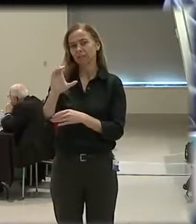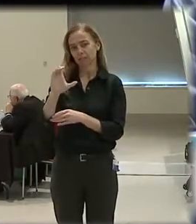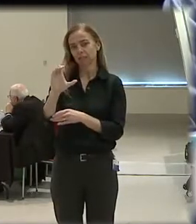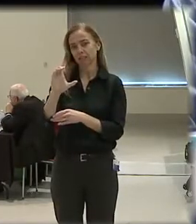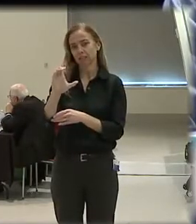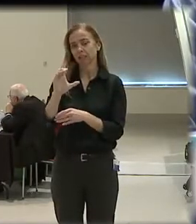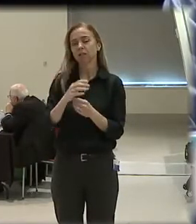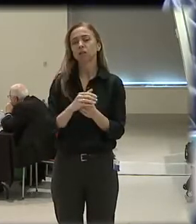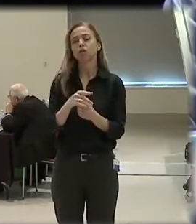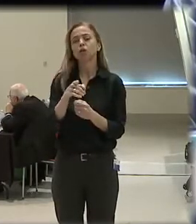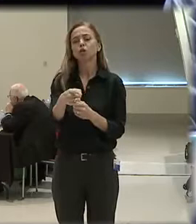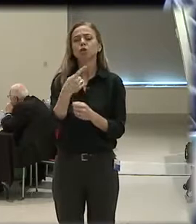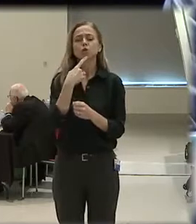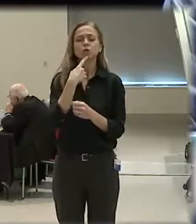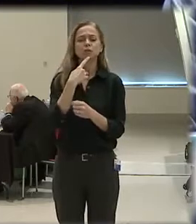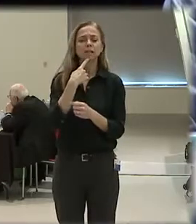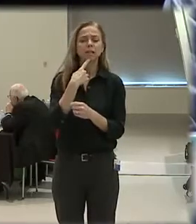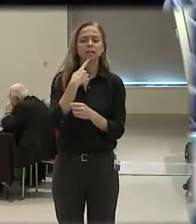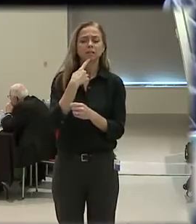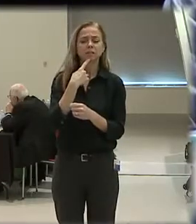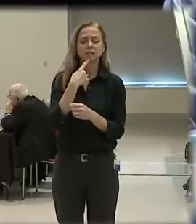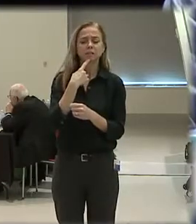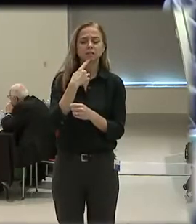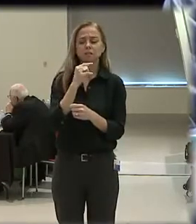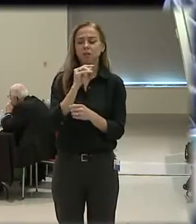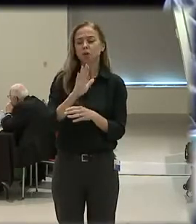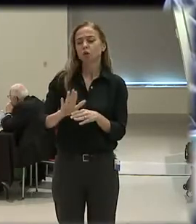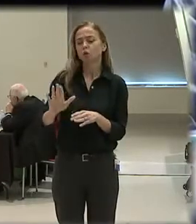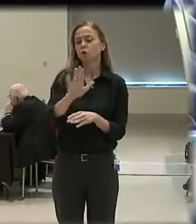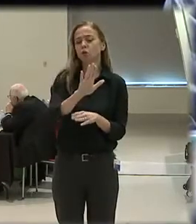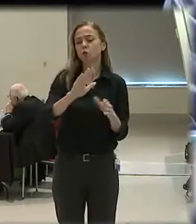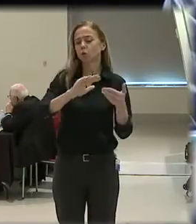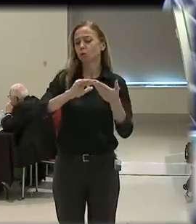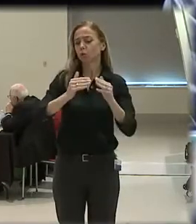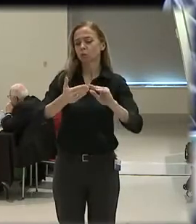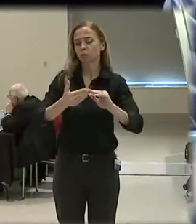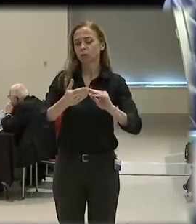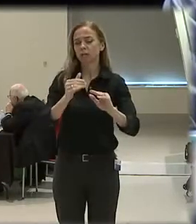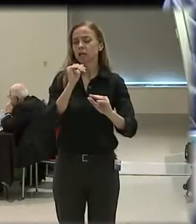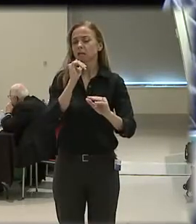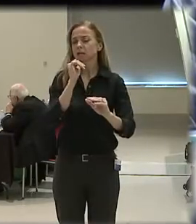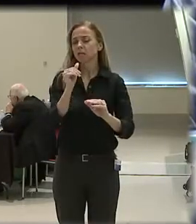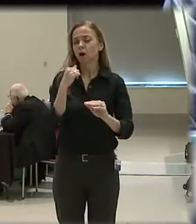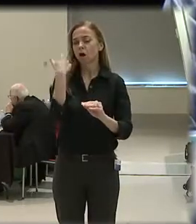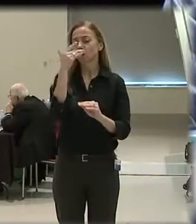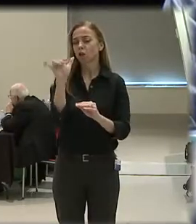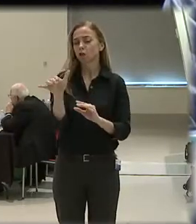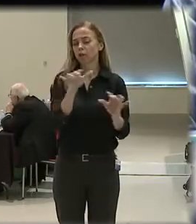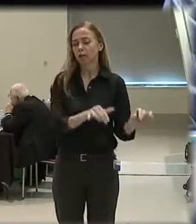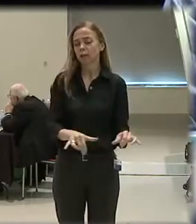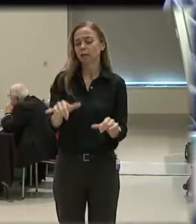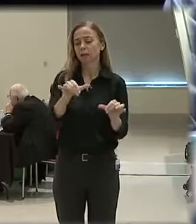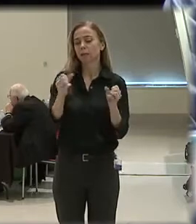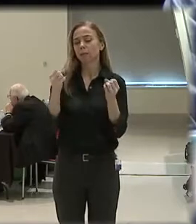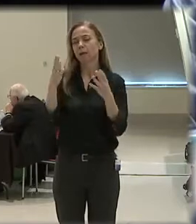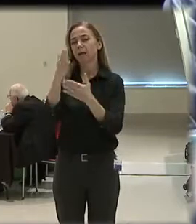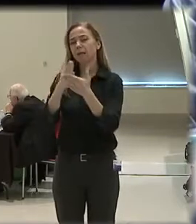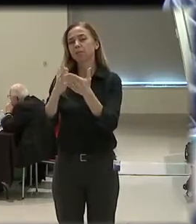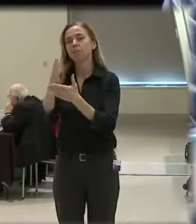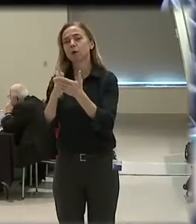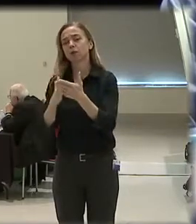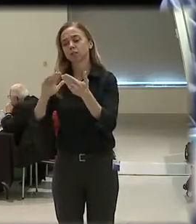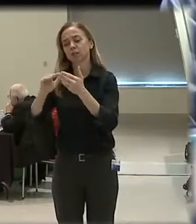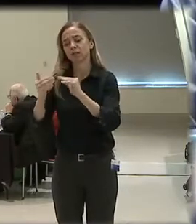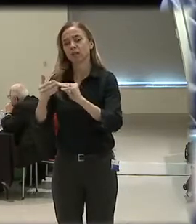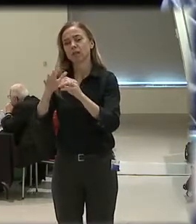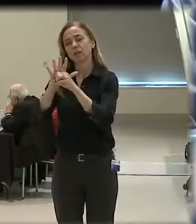you had stated very early on, it does not, your community certainly does not look like many parts of the country that are stressed now with